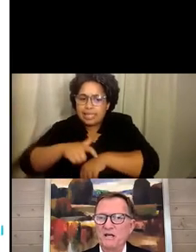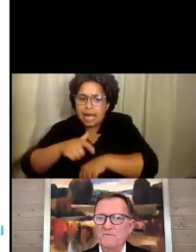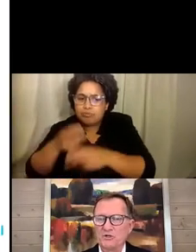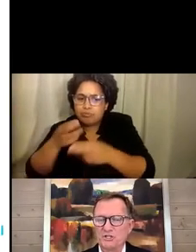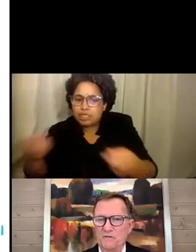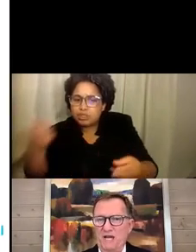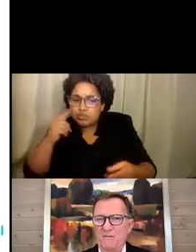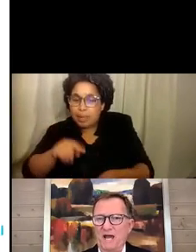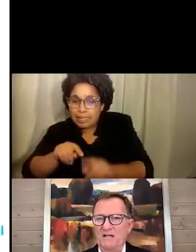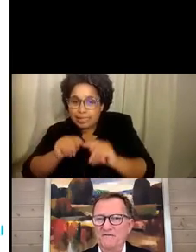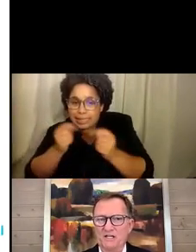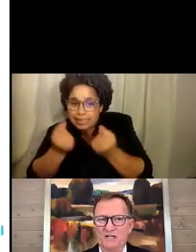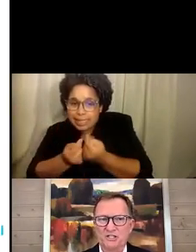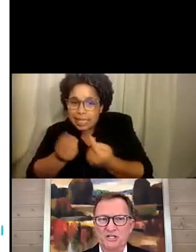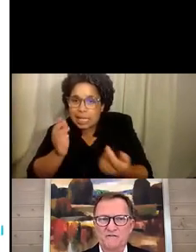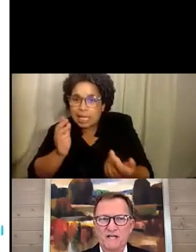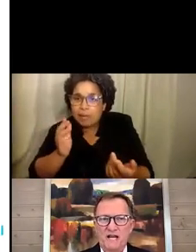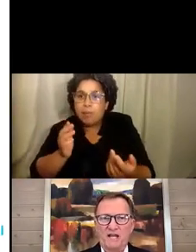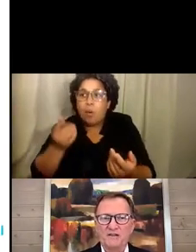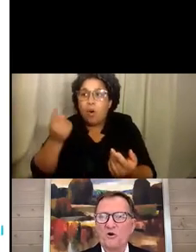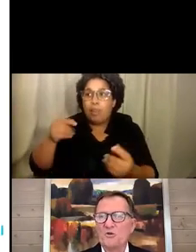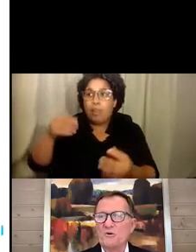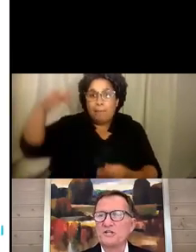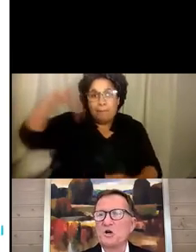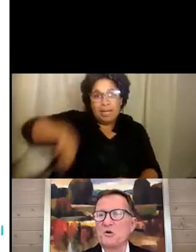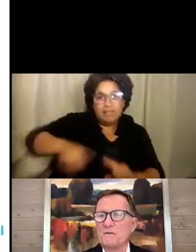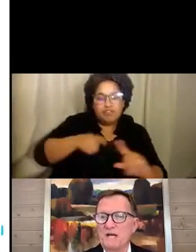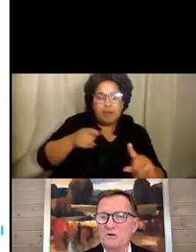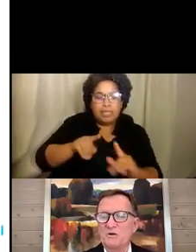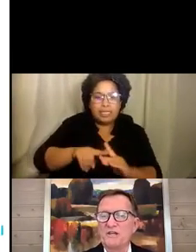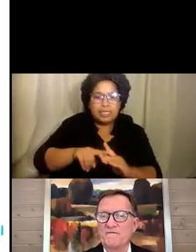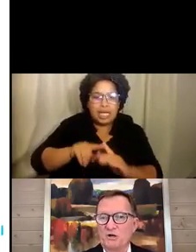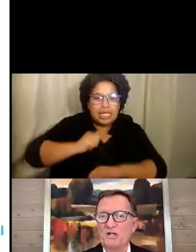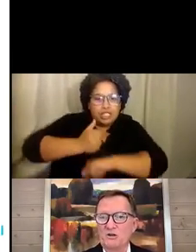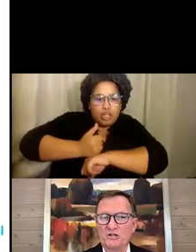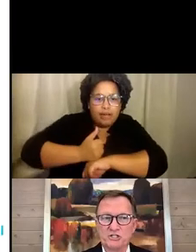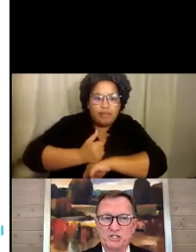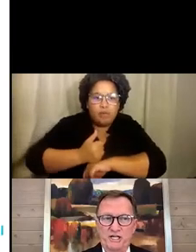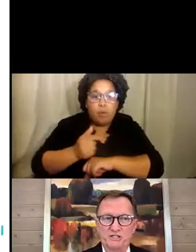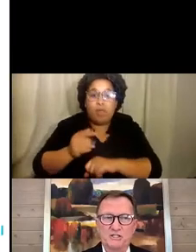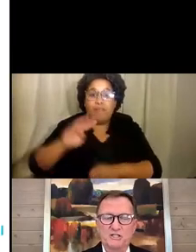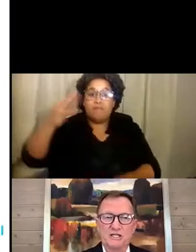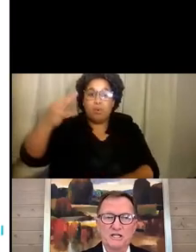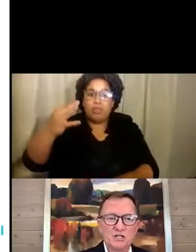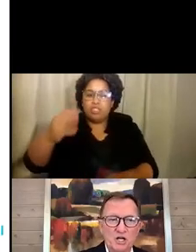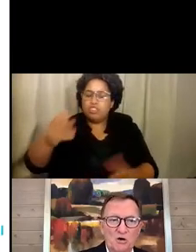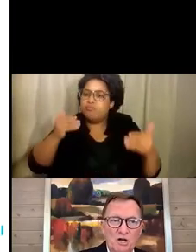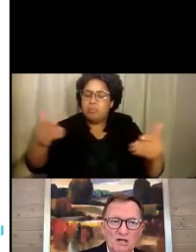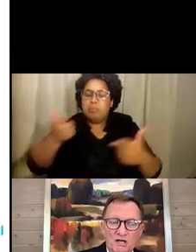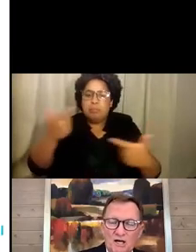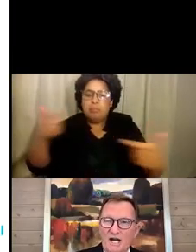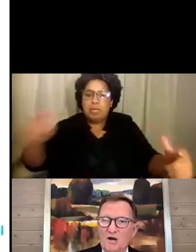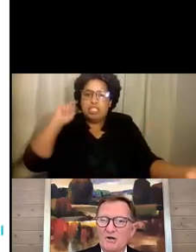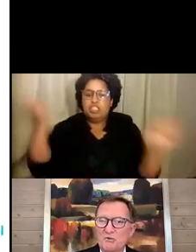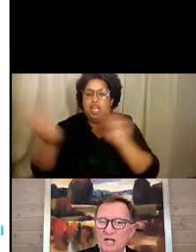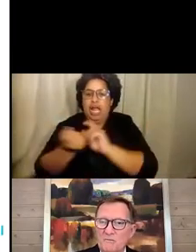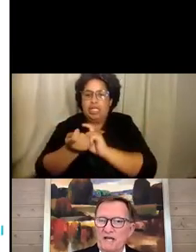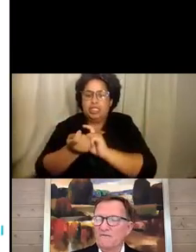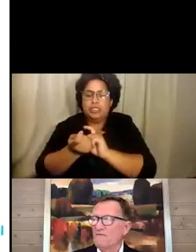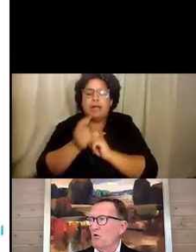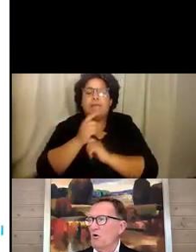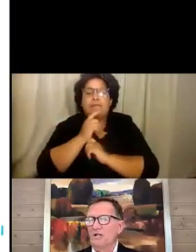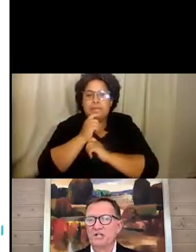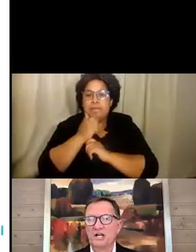team versus the payback of the initiative. And the fourth one is going big with a very large change. So I'd always